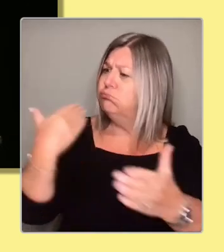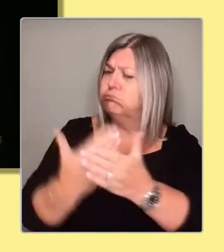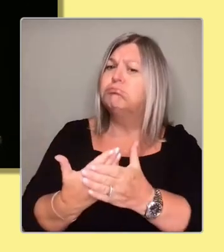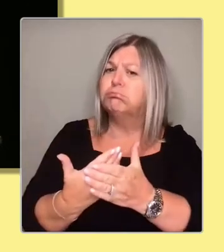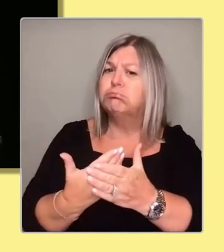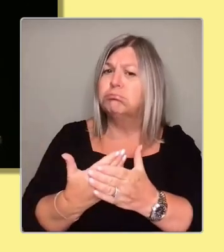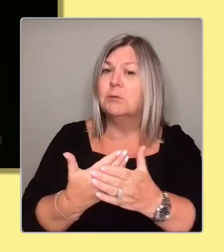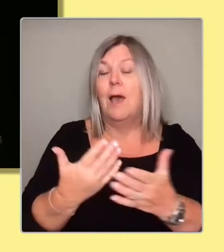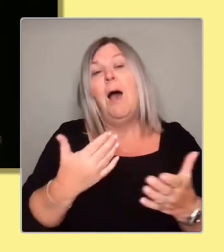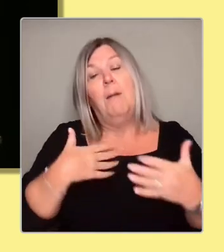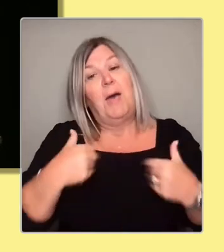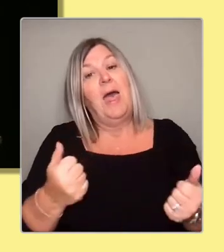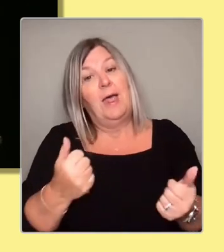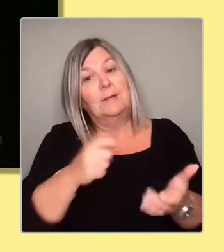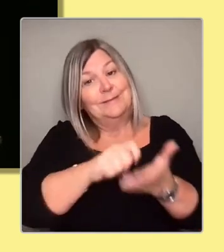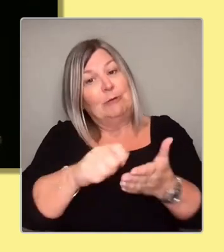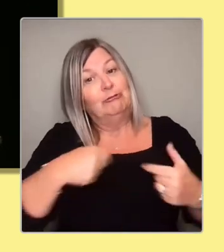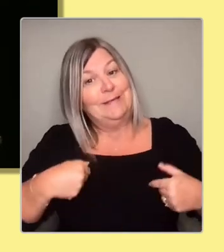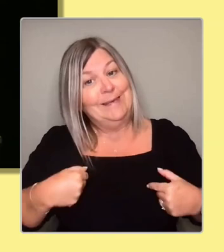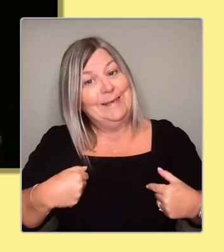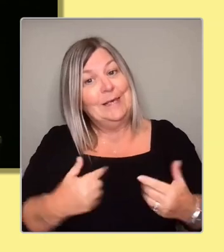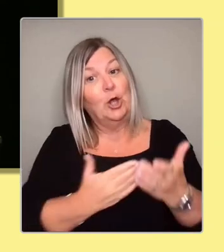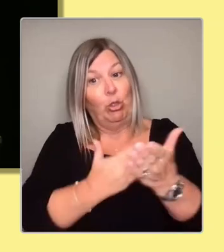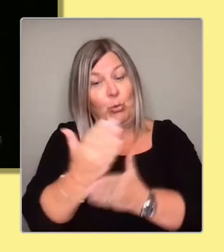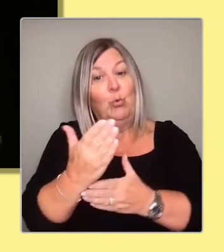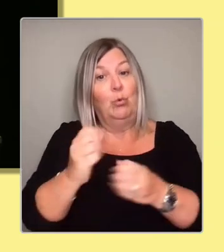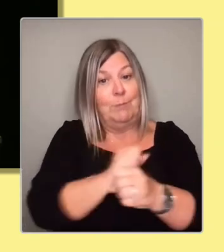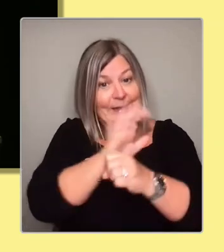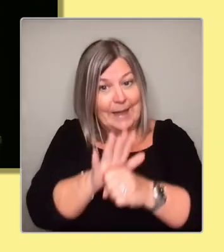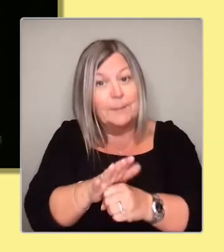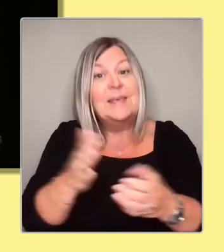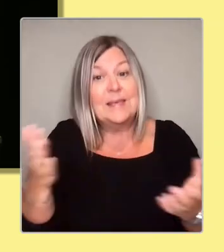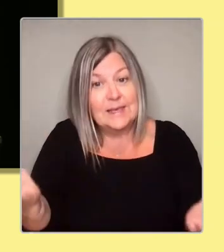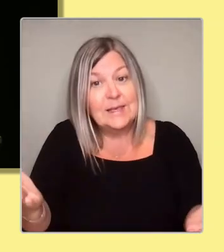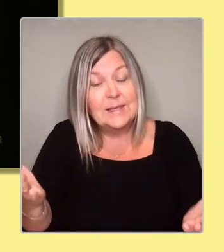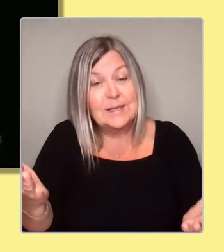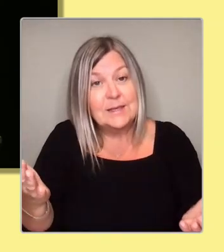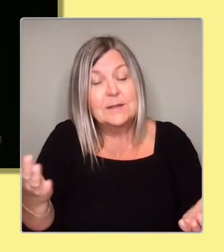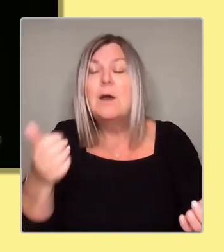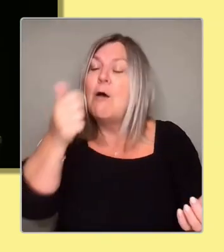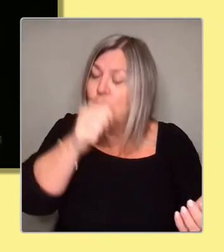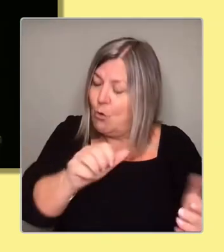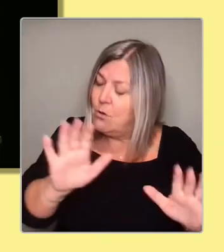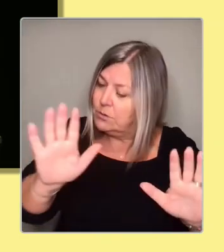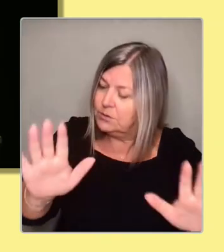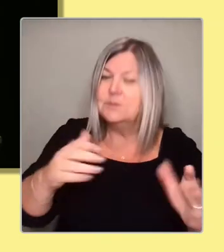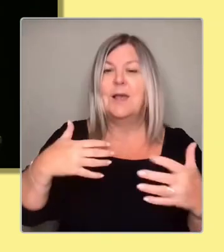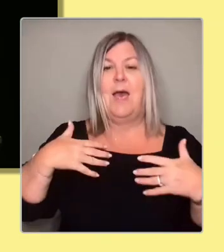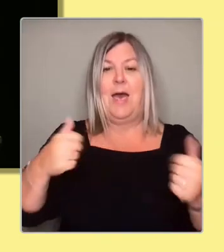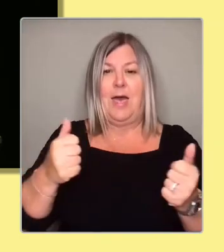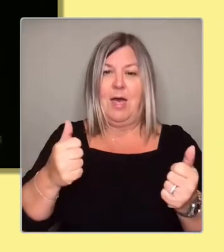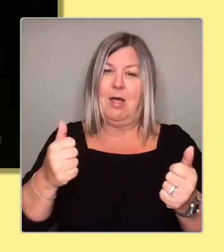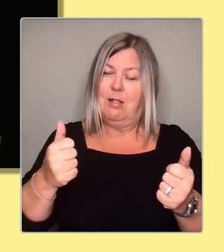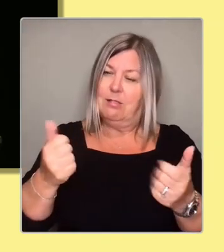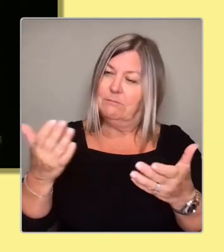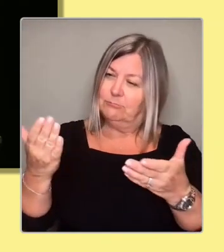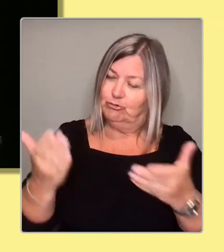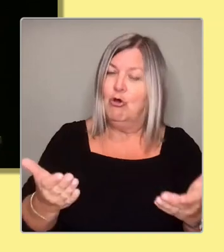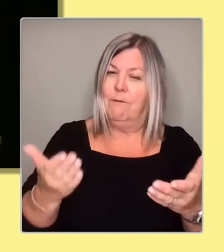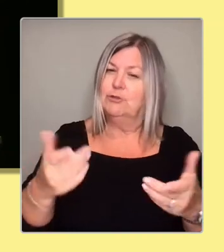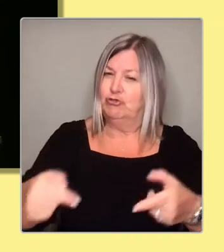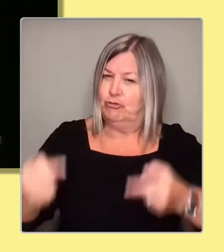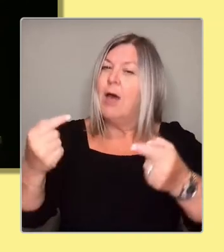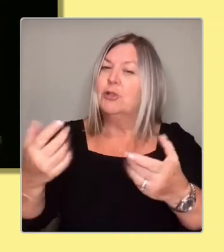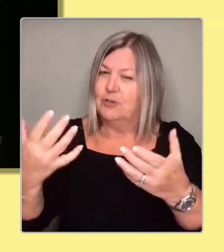pandemic. And of course, the health service has its challenges. But we have the fastest ever COVID booster rollout under my